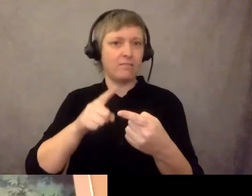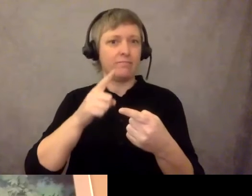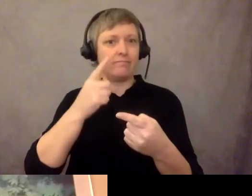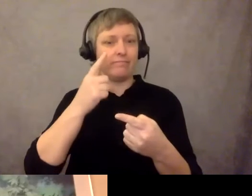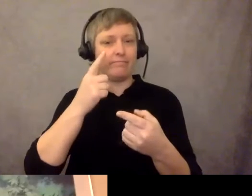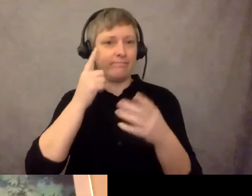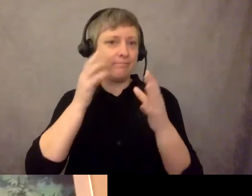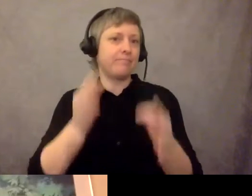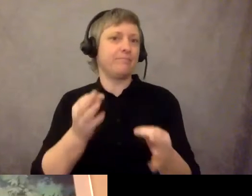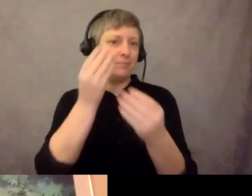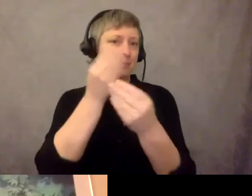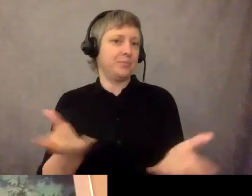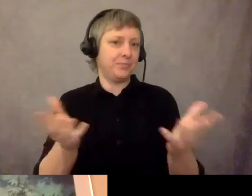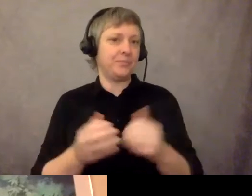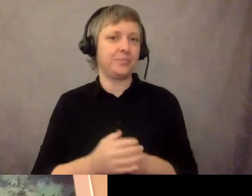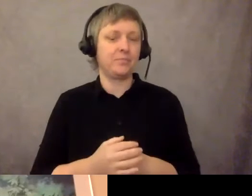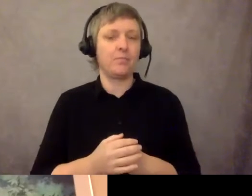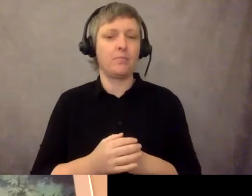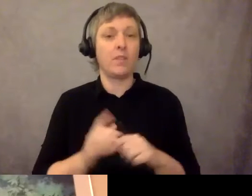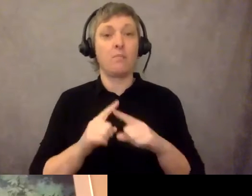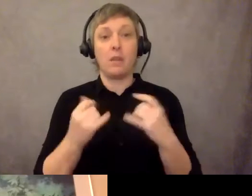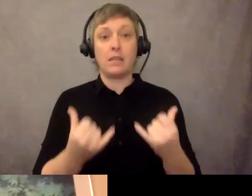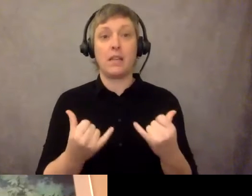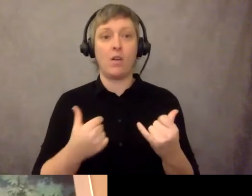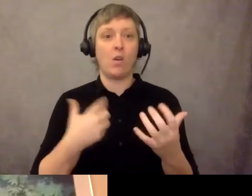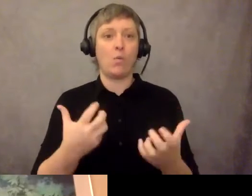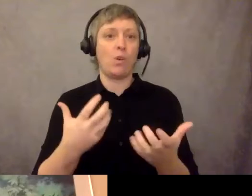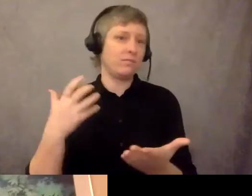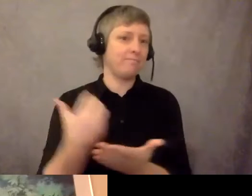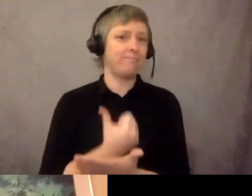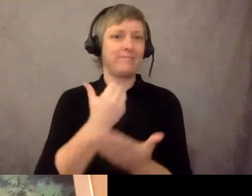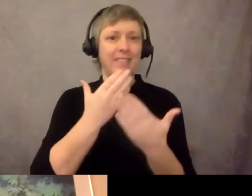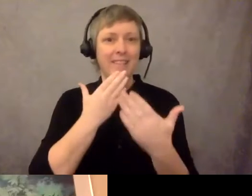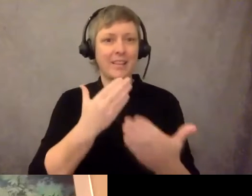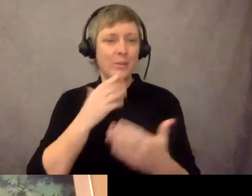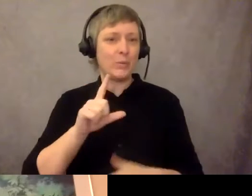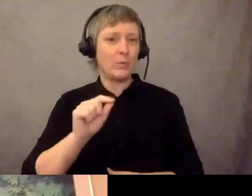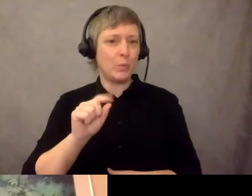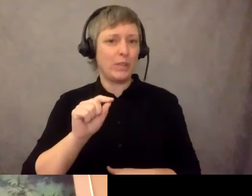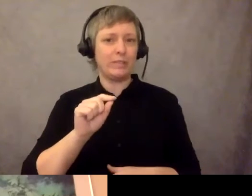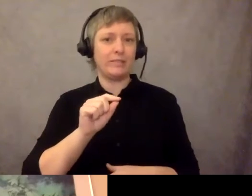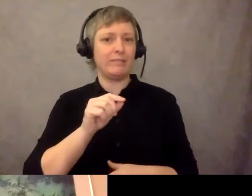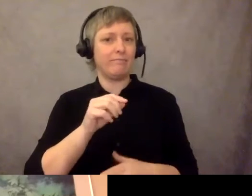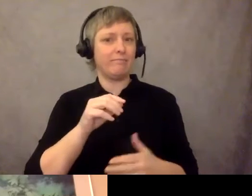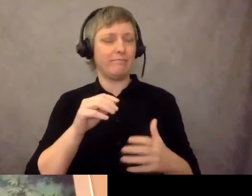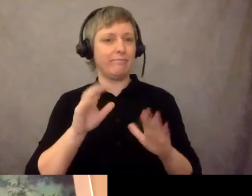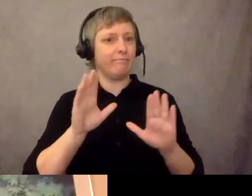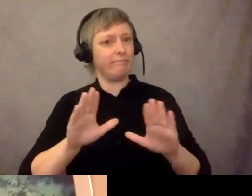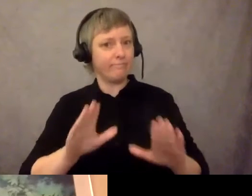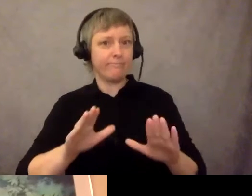thank the 20 talented, thoughtful, diligent community members that served on the Charter Commission